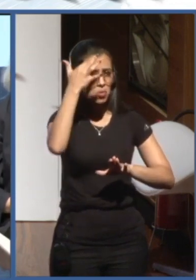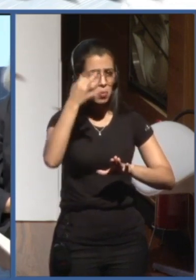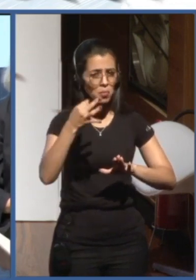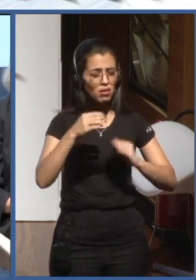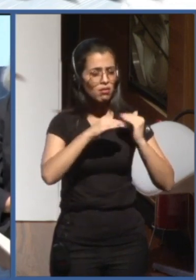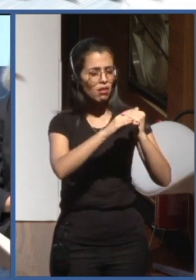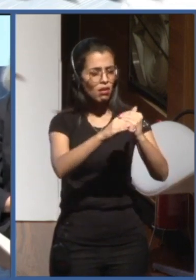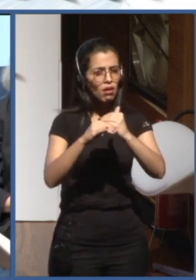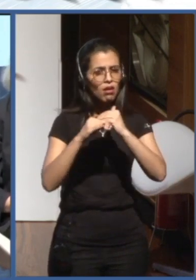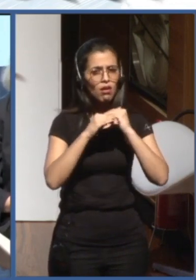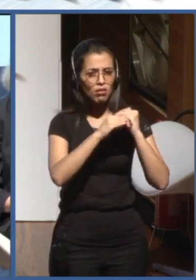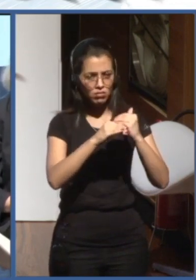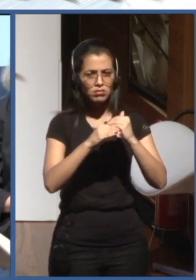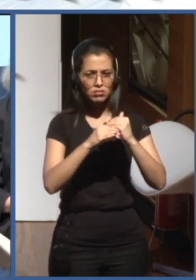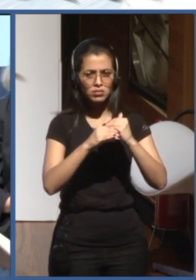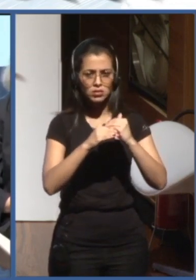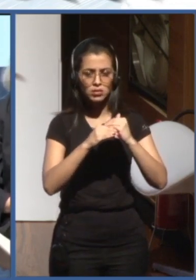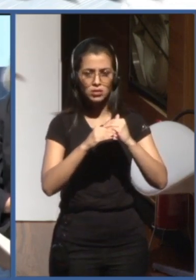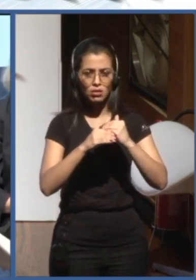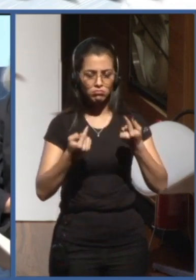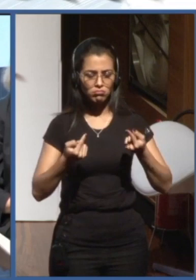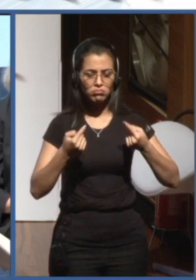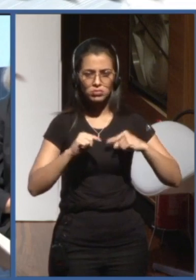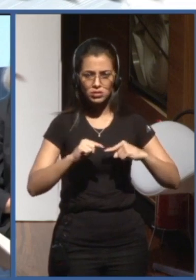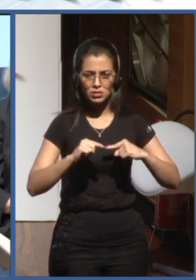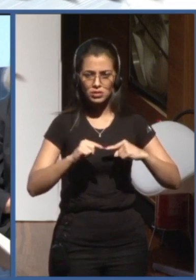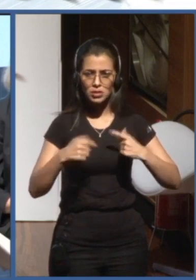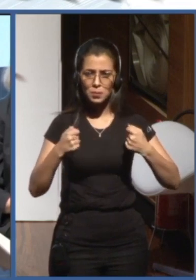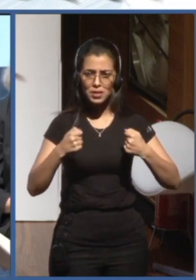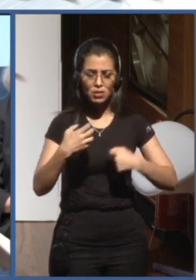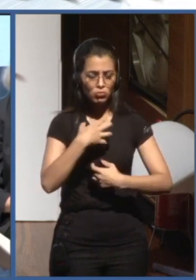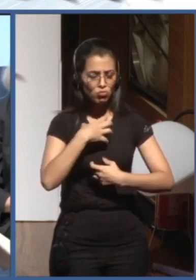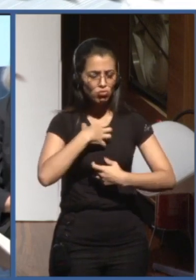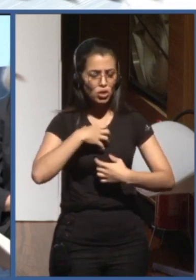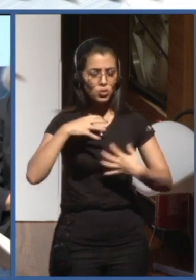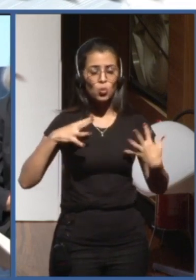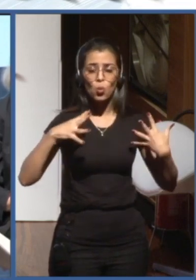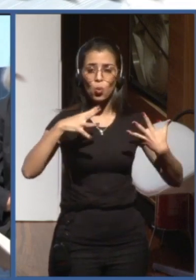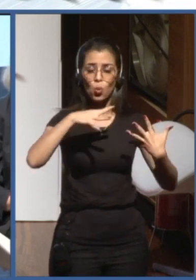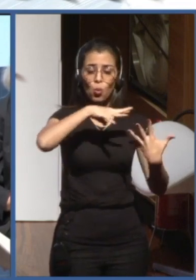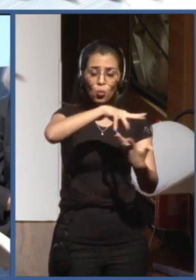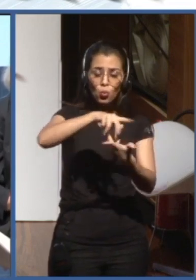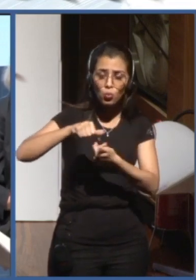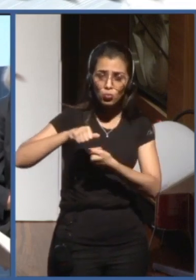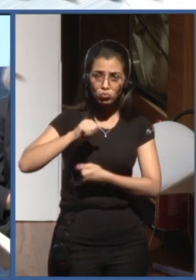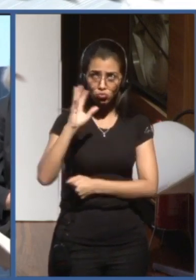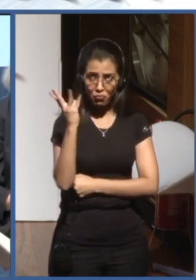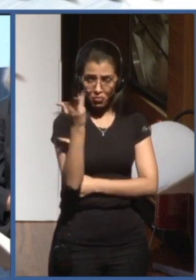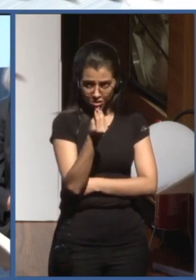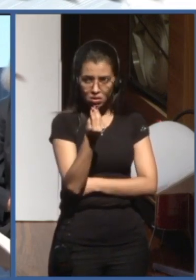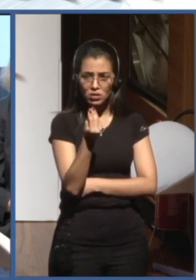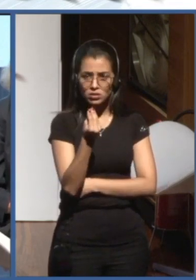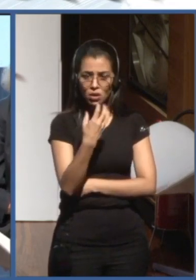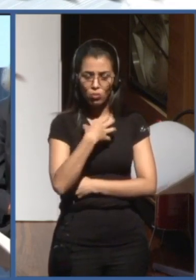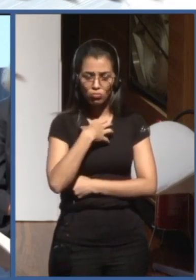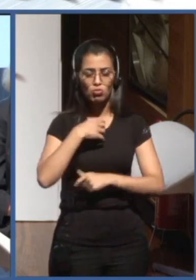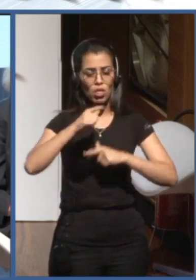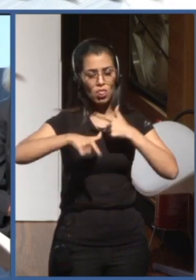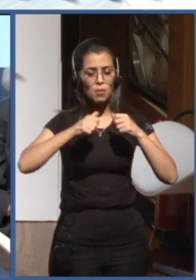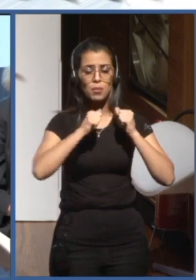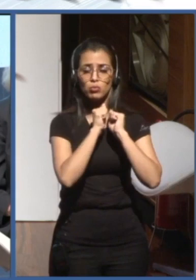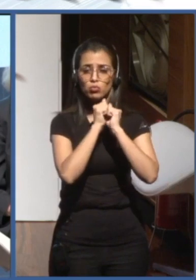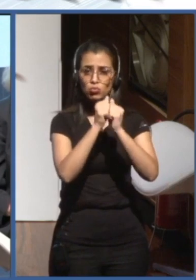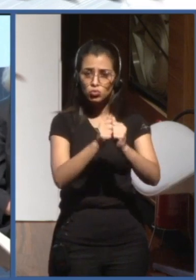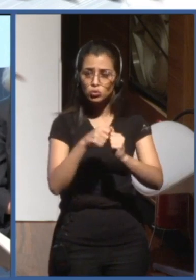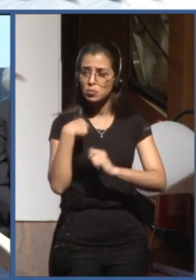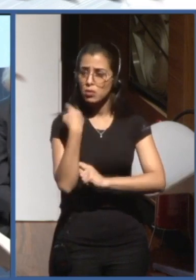universal ai we believe that this global and all these tools and organization we need to work together to achieve that we cannot work on